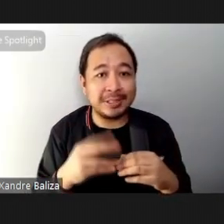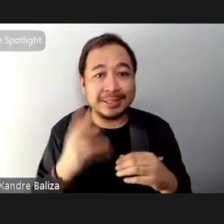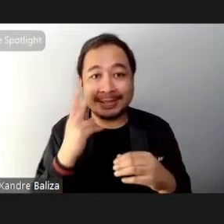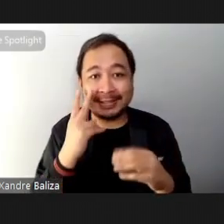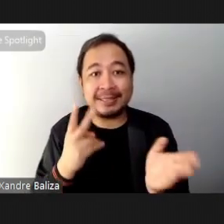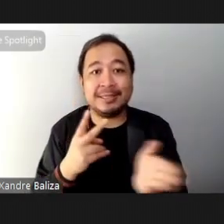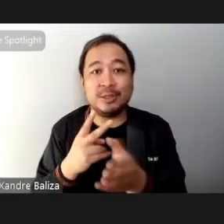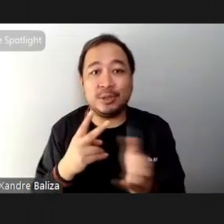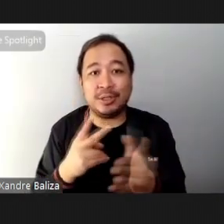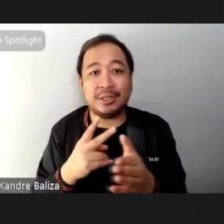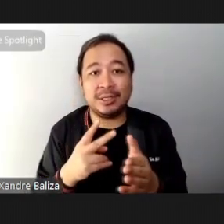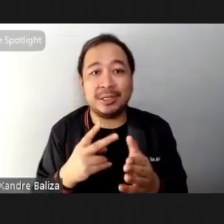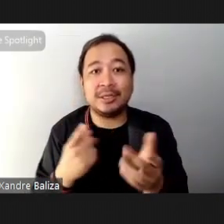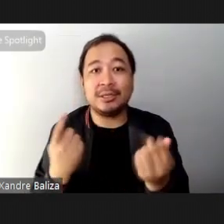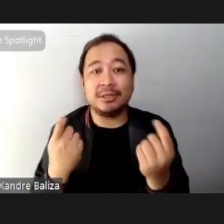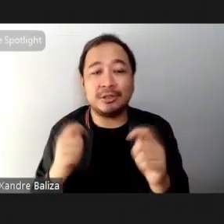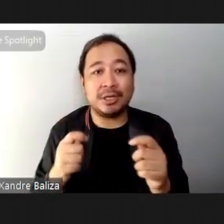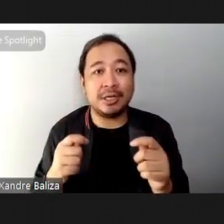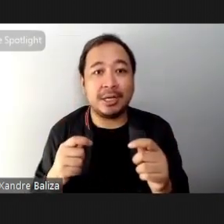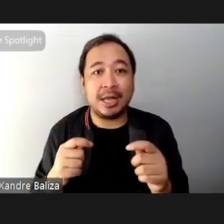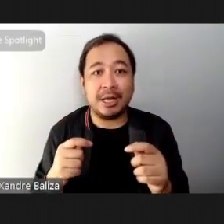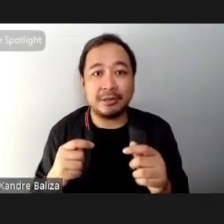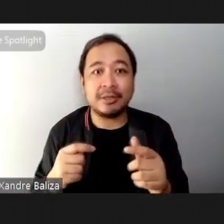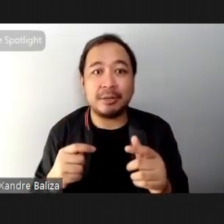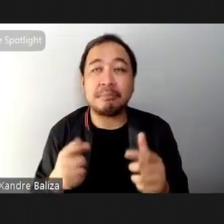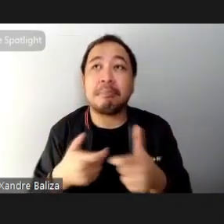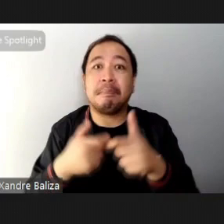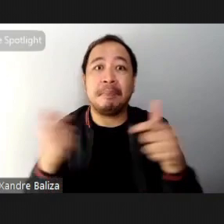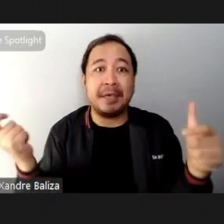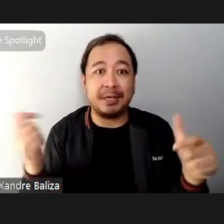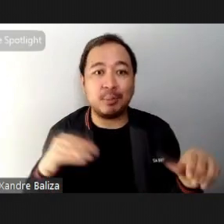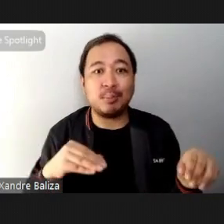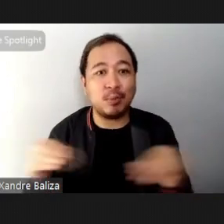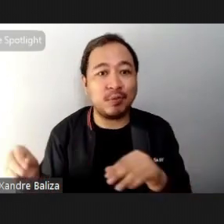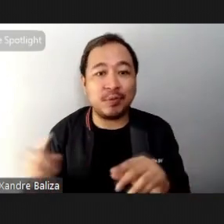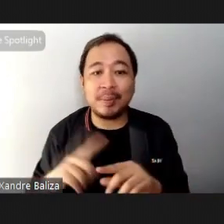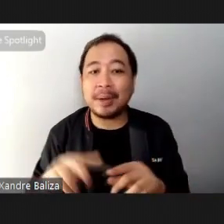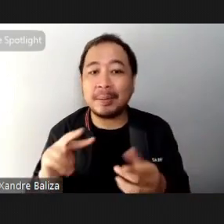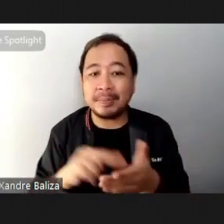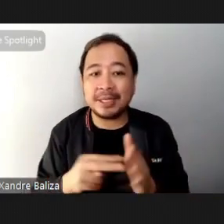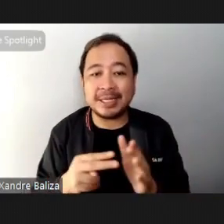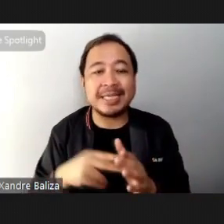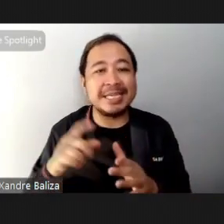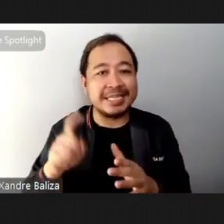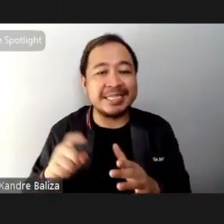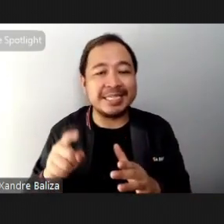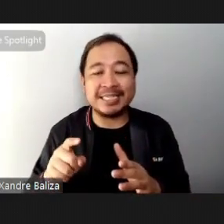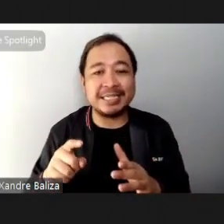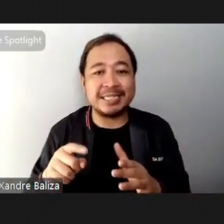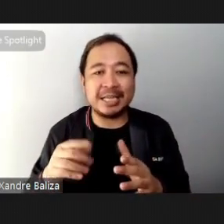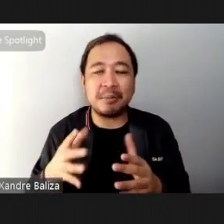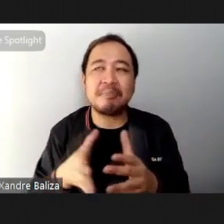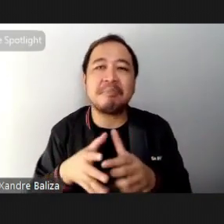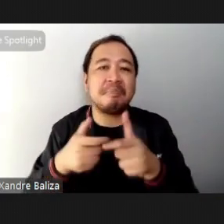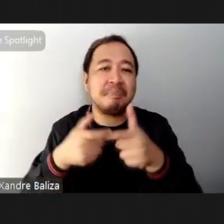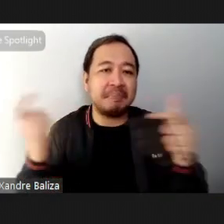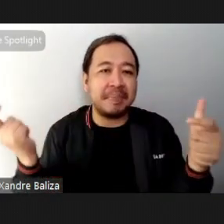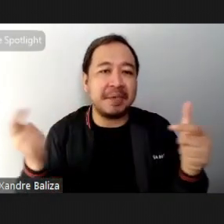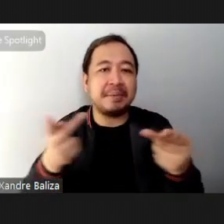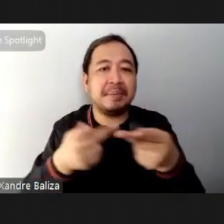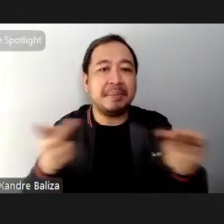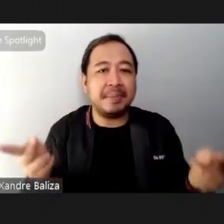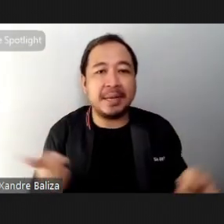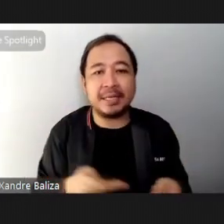he's trying to perform the dragon rule which is not bad but you really need a lot of space and you should be able to teach your kids well